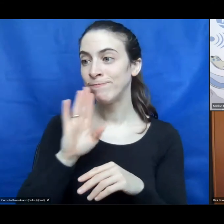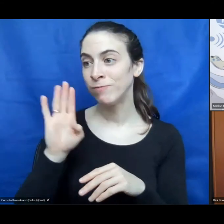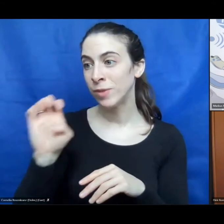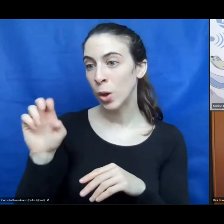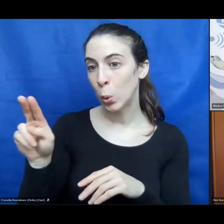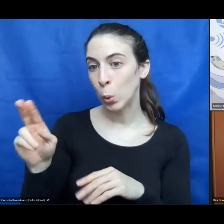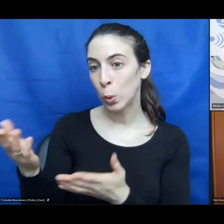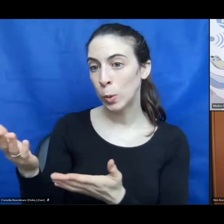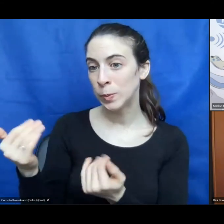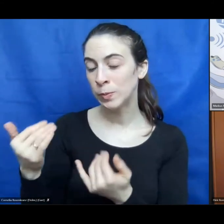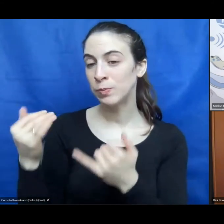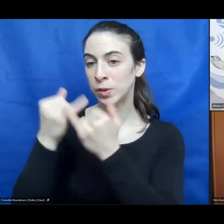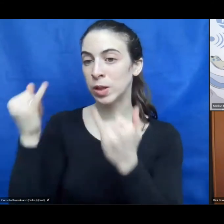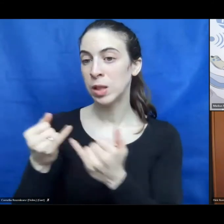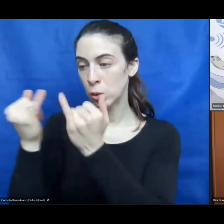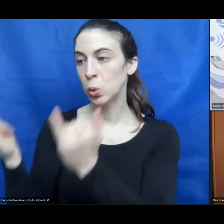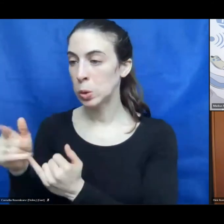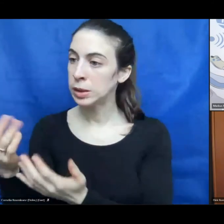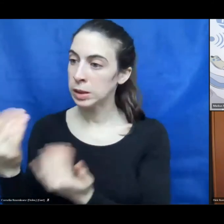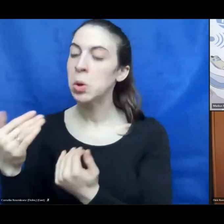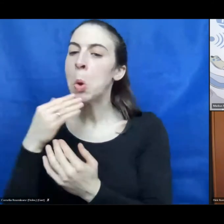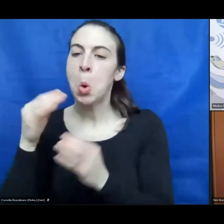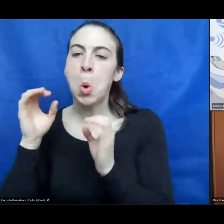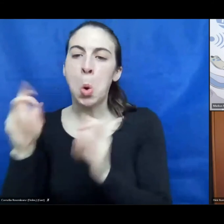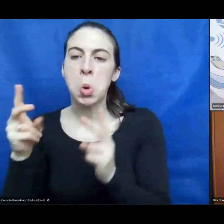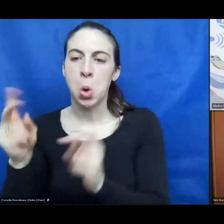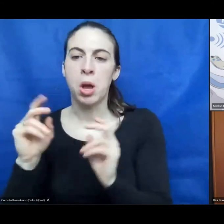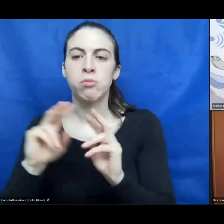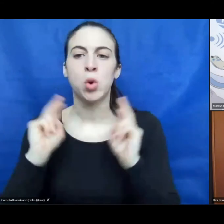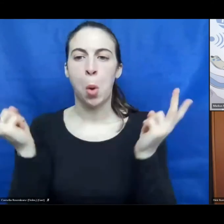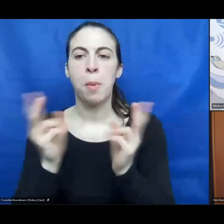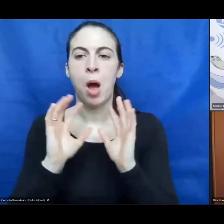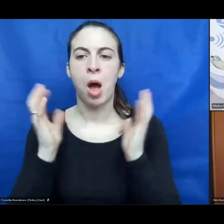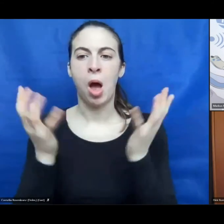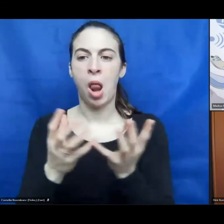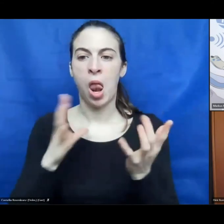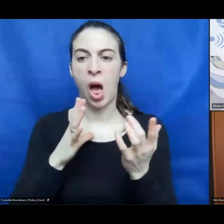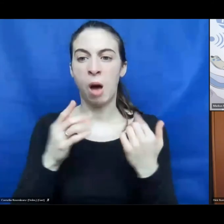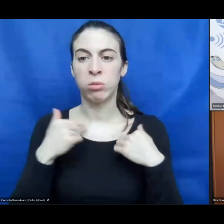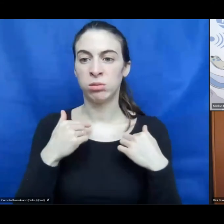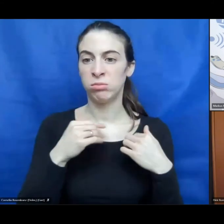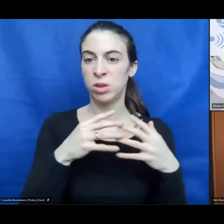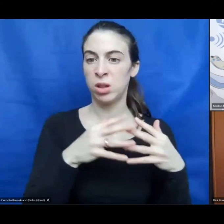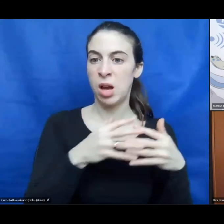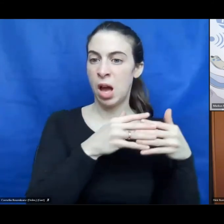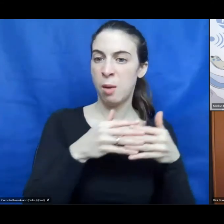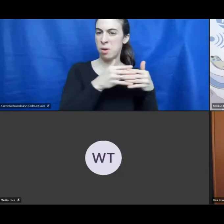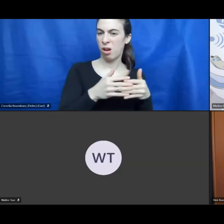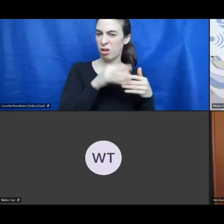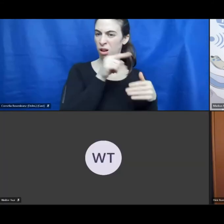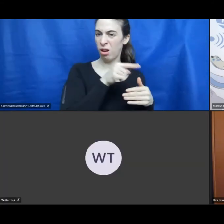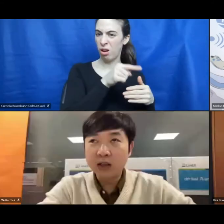institutions, they are saying, okay, global, it's fine. And what is doing the US in this initiative,